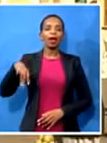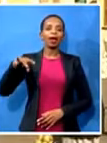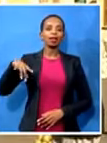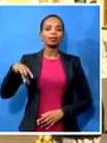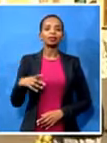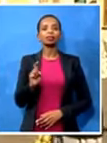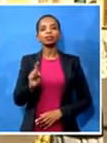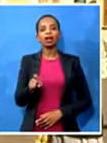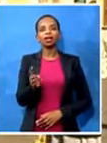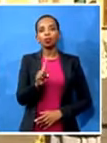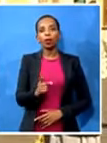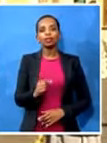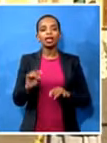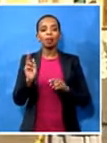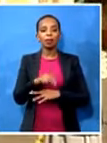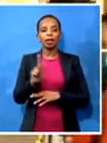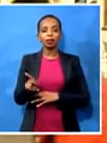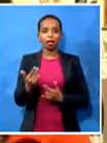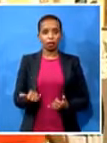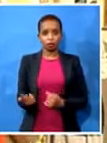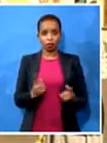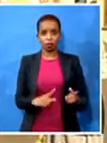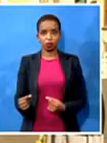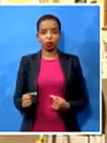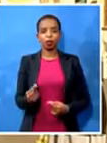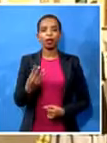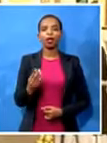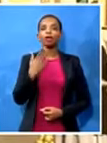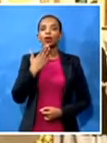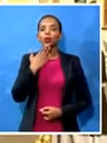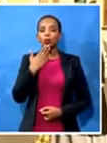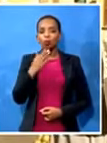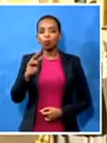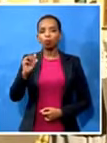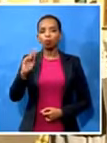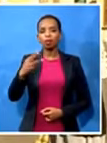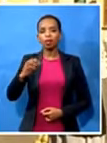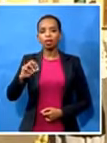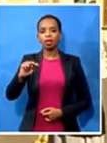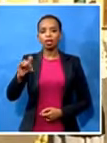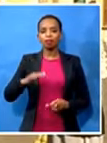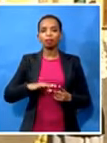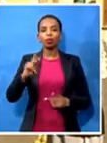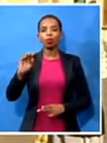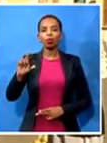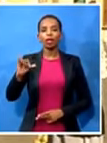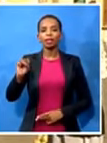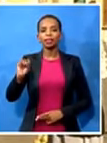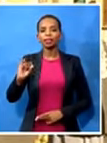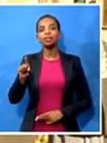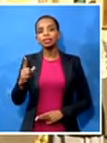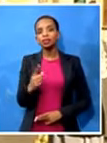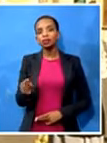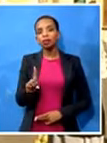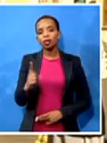help of Bryna Banner and Sia Khaleesi. So a lot of excitement out here in Mitchell's Plain and no doubt in Kailicha later as well. But it's not just